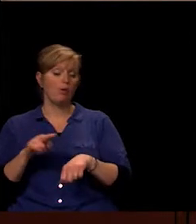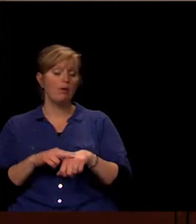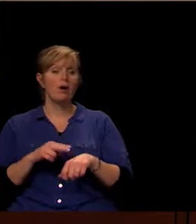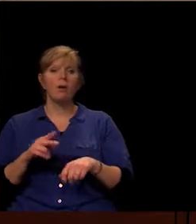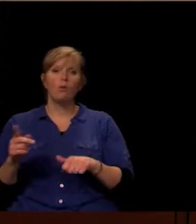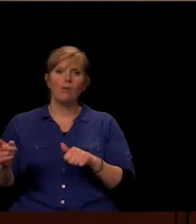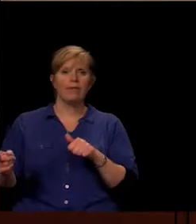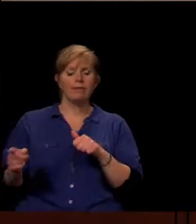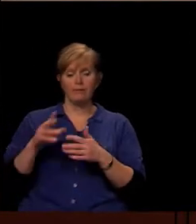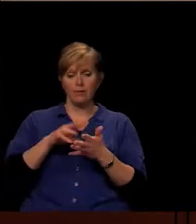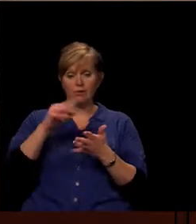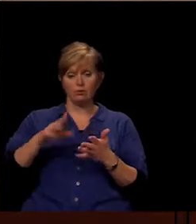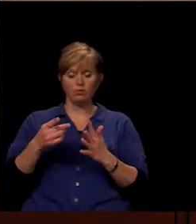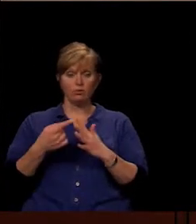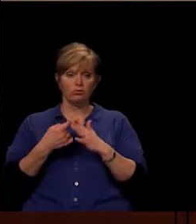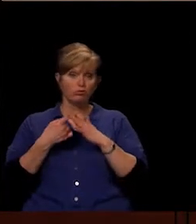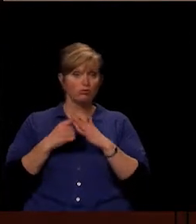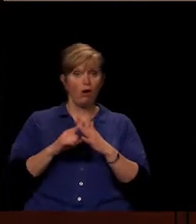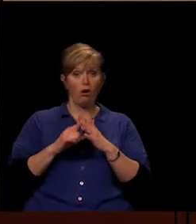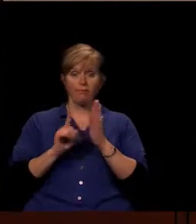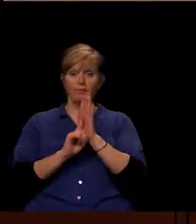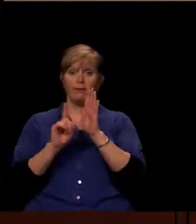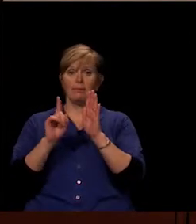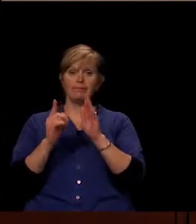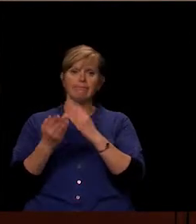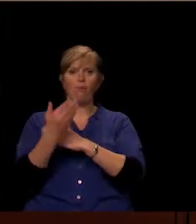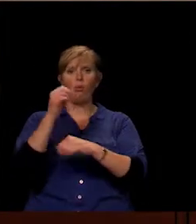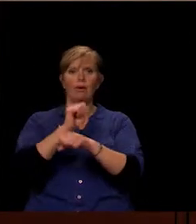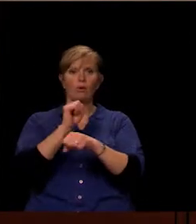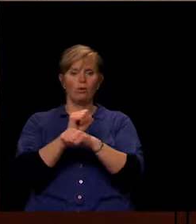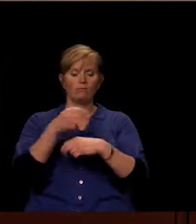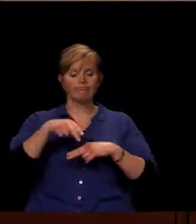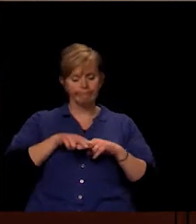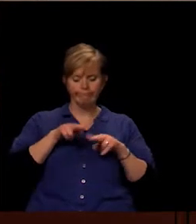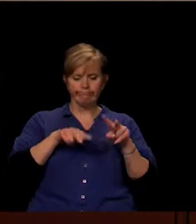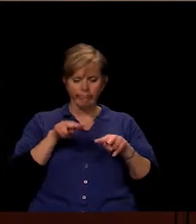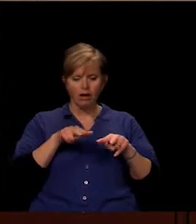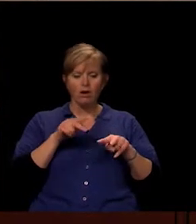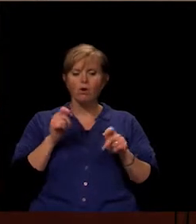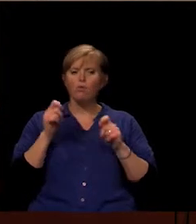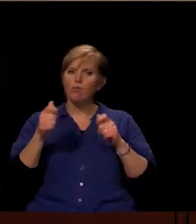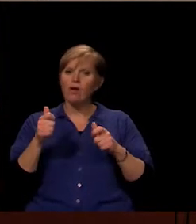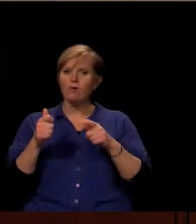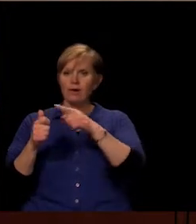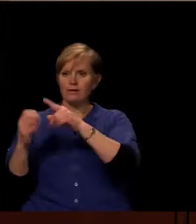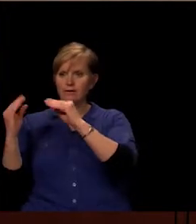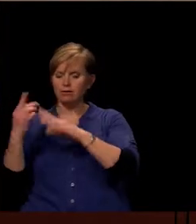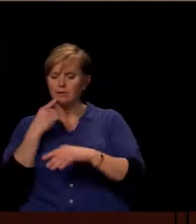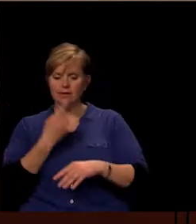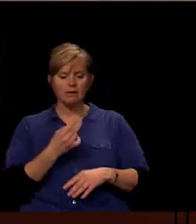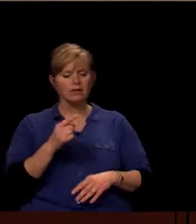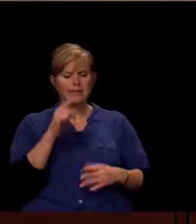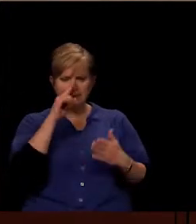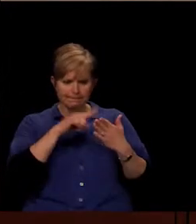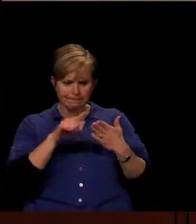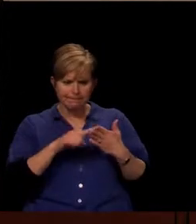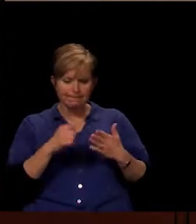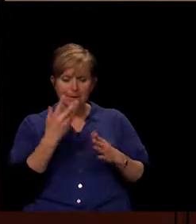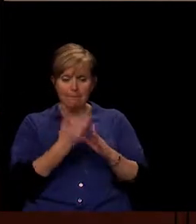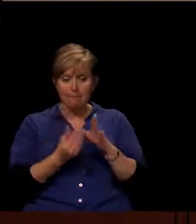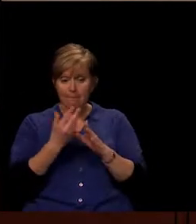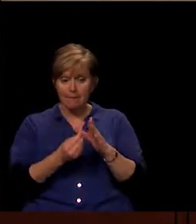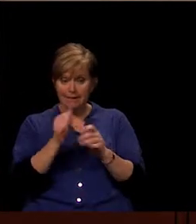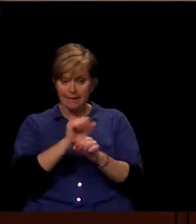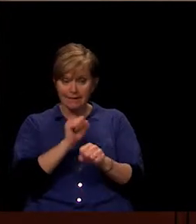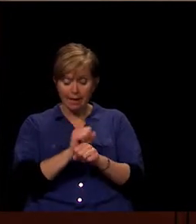down and start their bell work, she has them right away just look at missing assignments and check their grade. So that's one way.